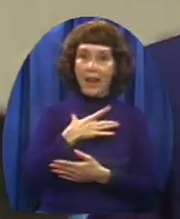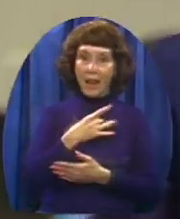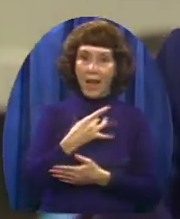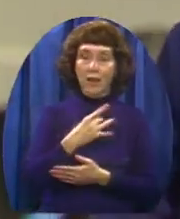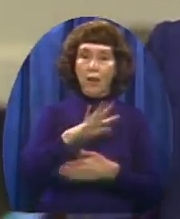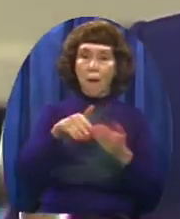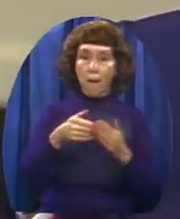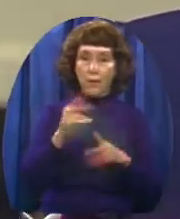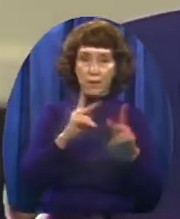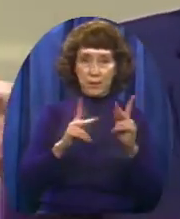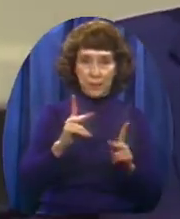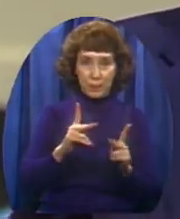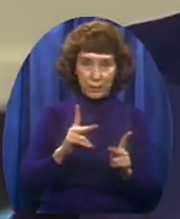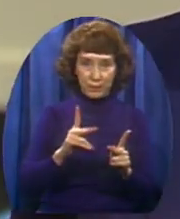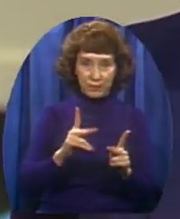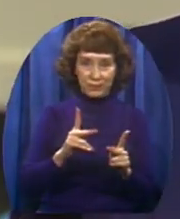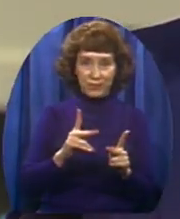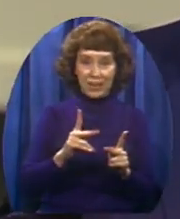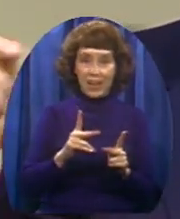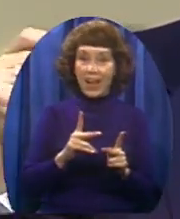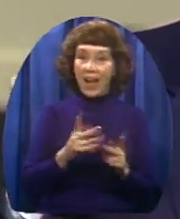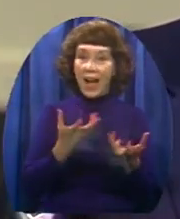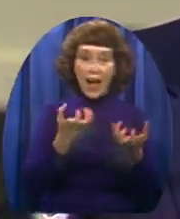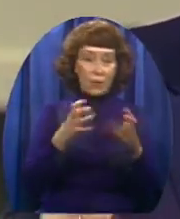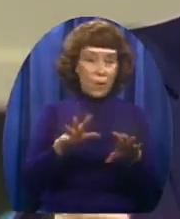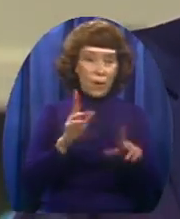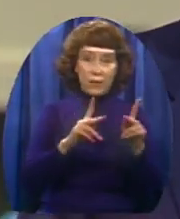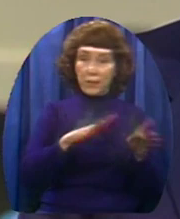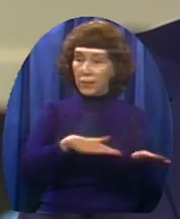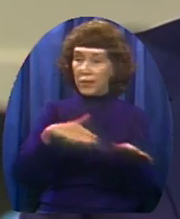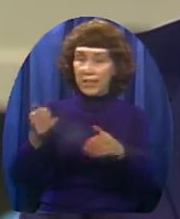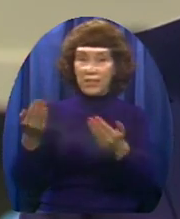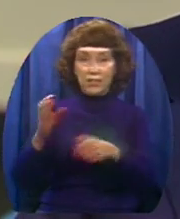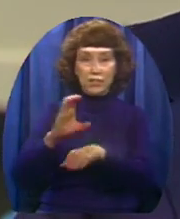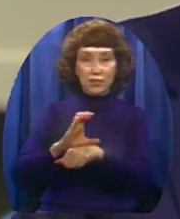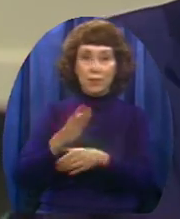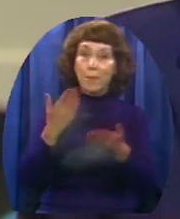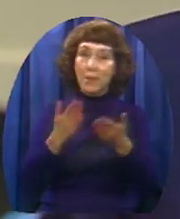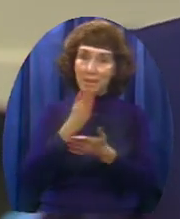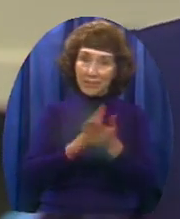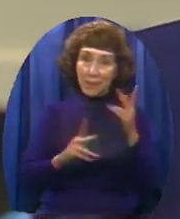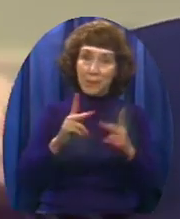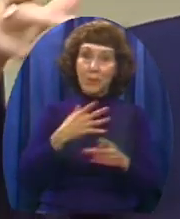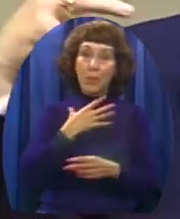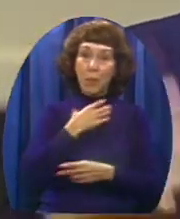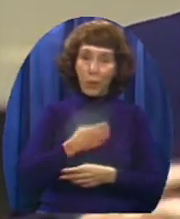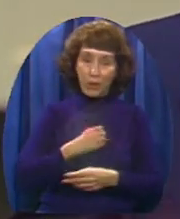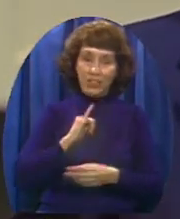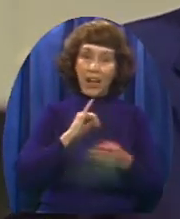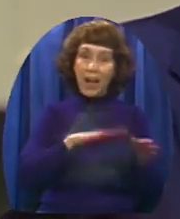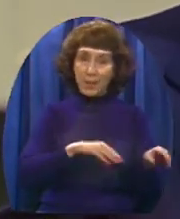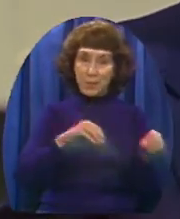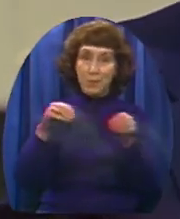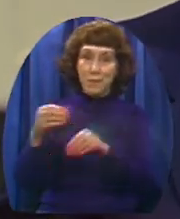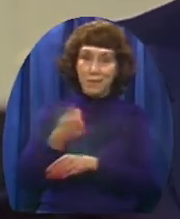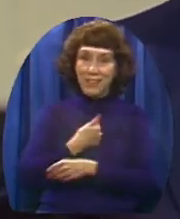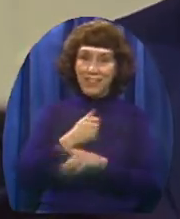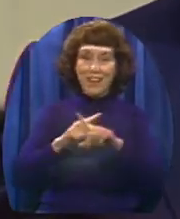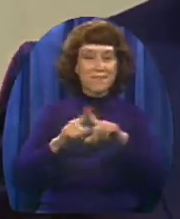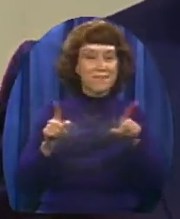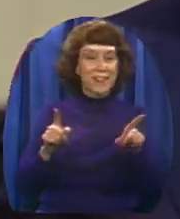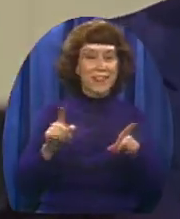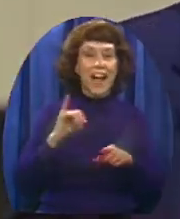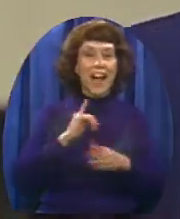There's some here who might wish I would move mine But there's not a person in this congregation That I am not glad you're a part of this church